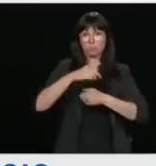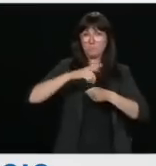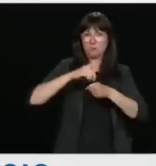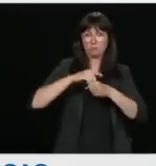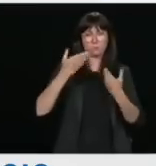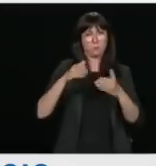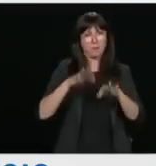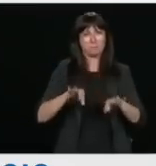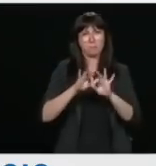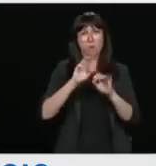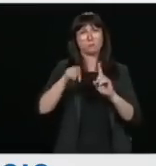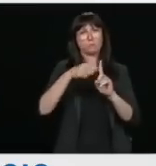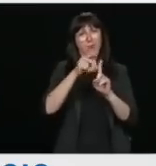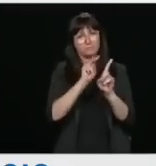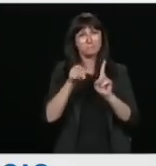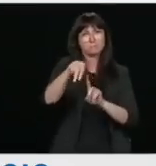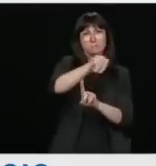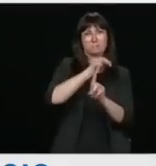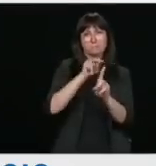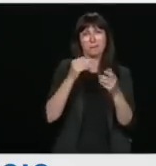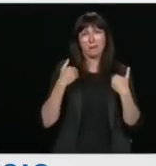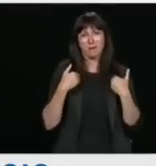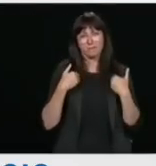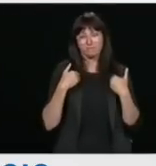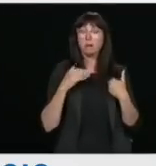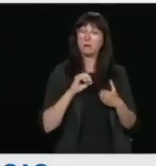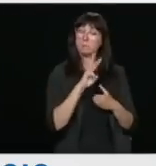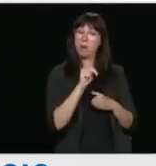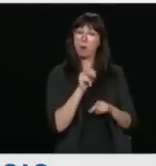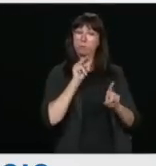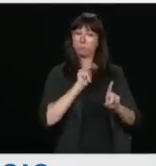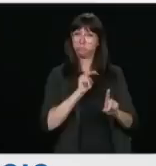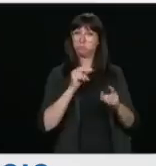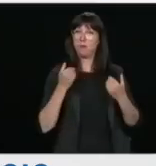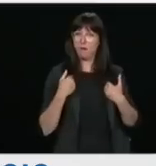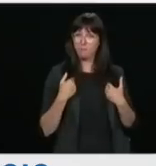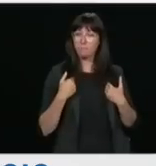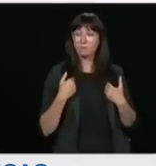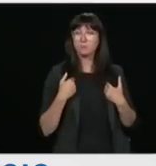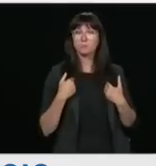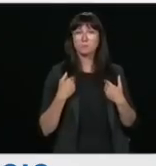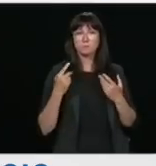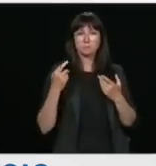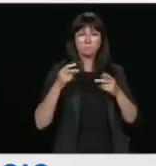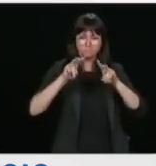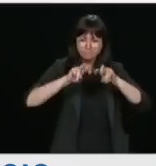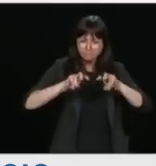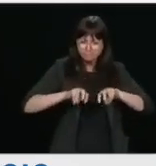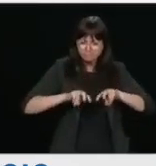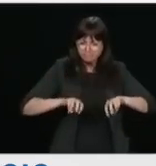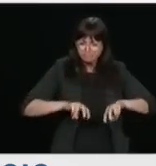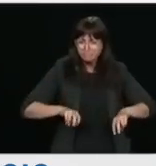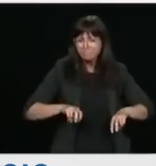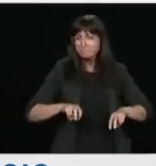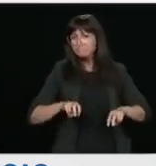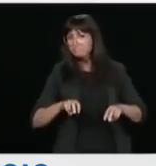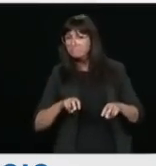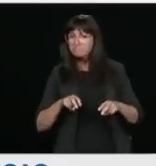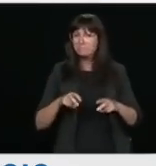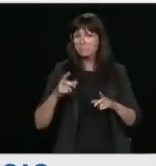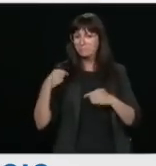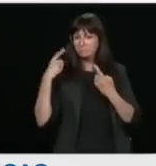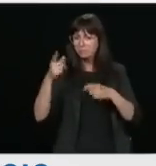very specific views about this matter. We have been reviewing the question for some time. We continue to work with partners,